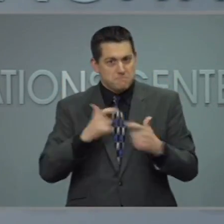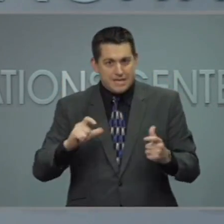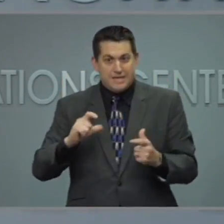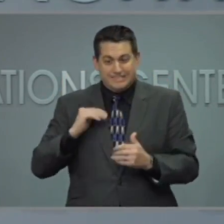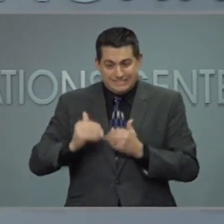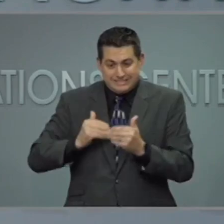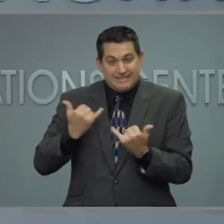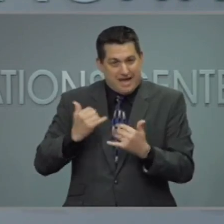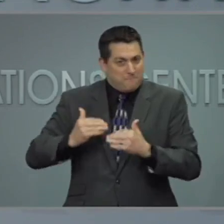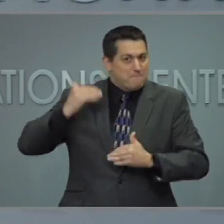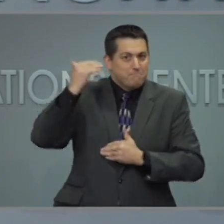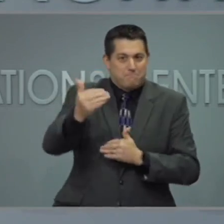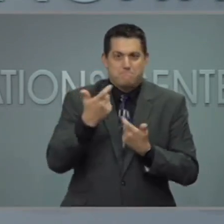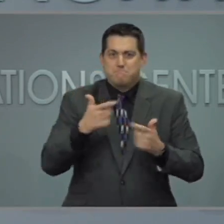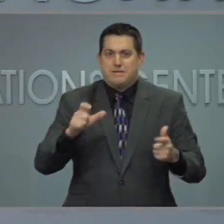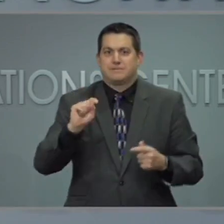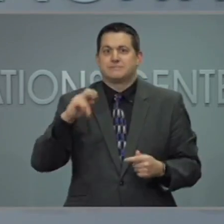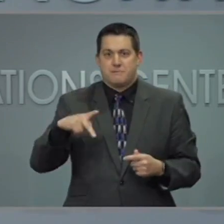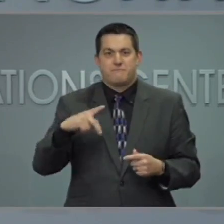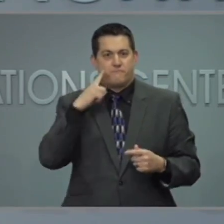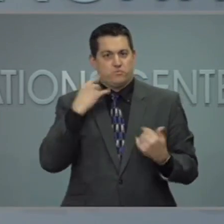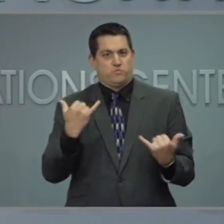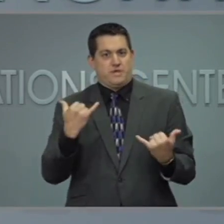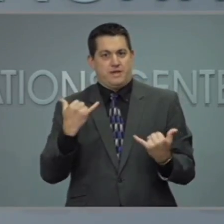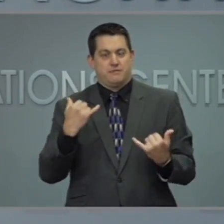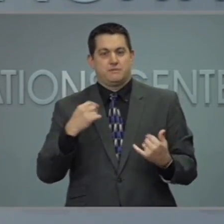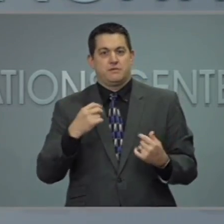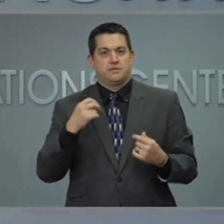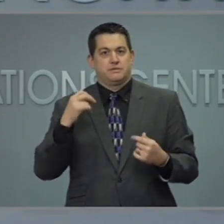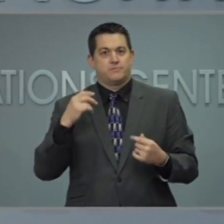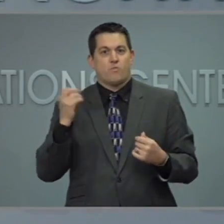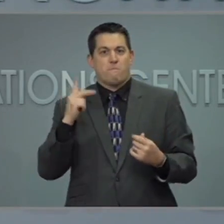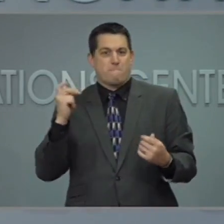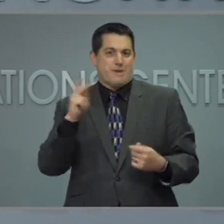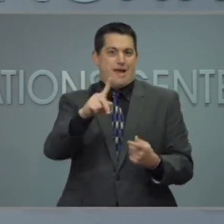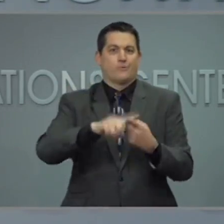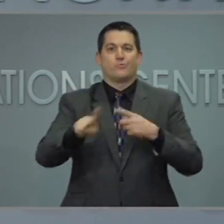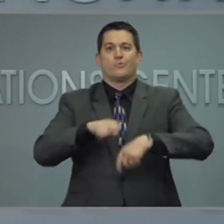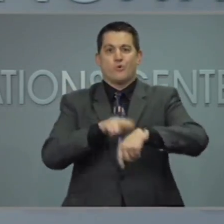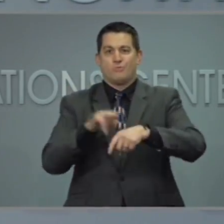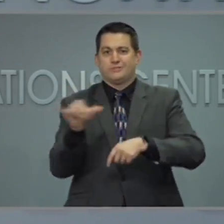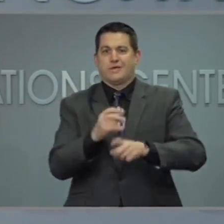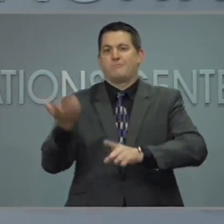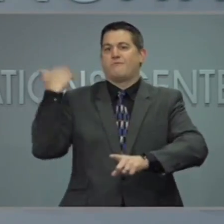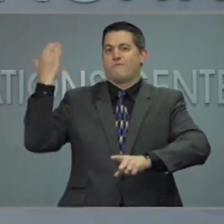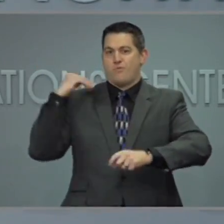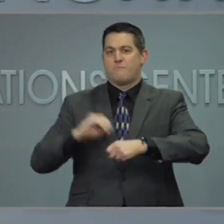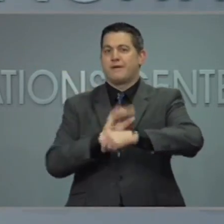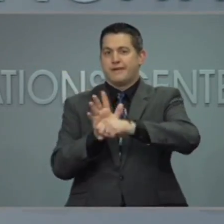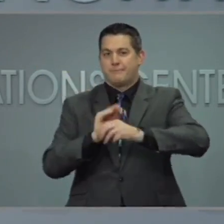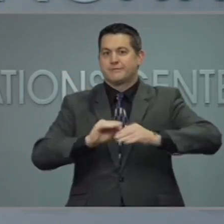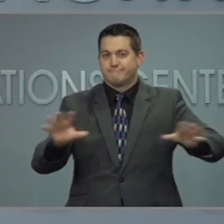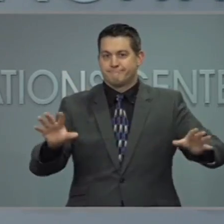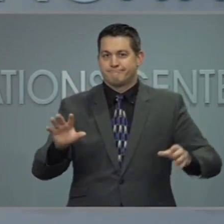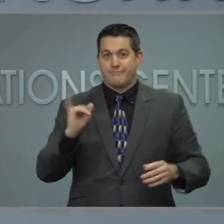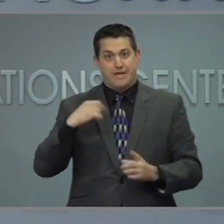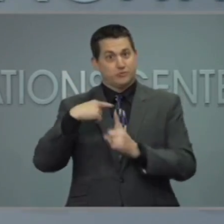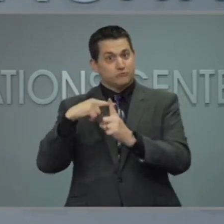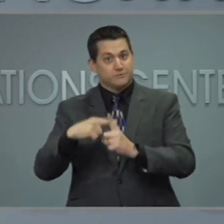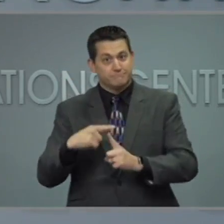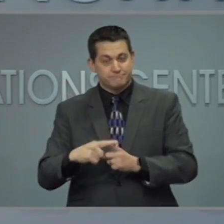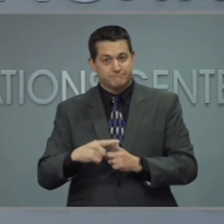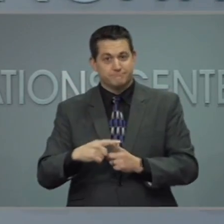forward in living our lives the way they were before the pandemic. That's good. There will